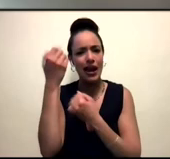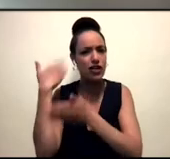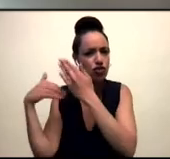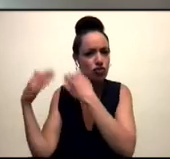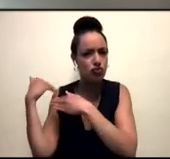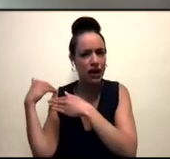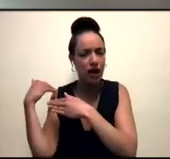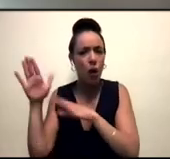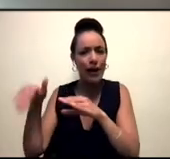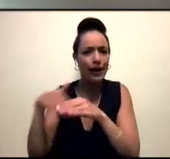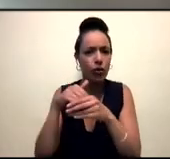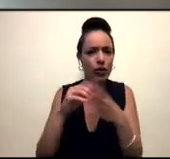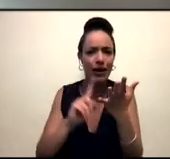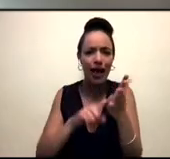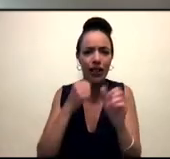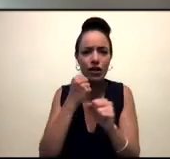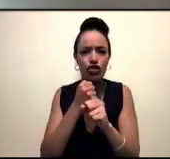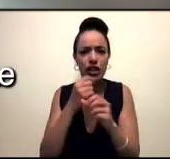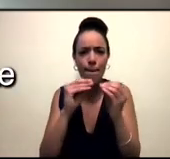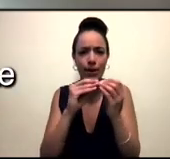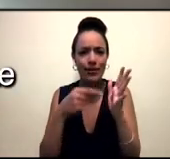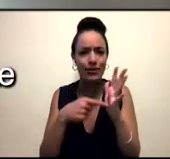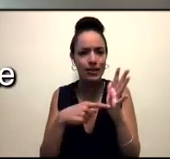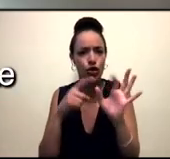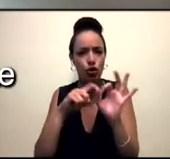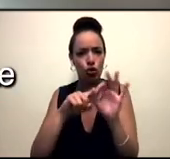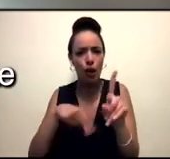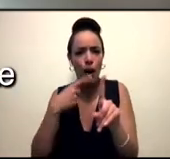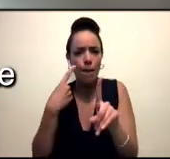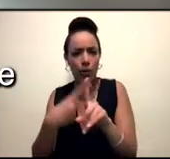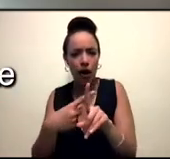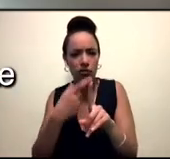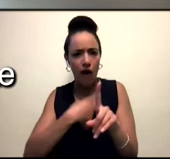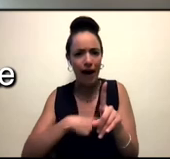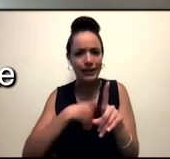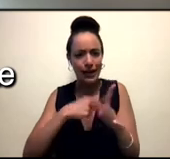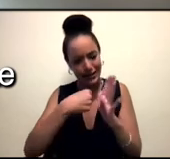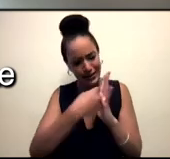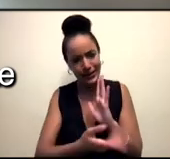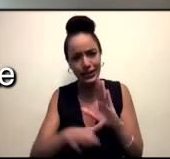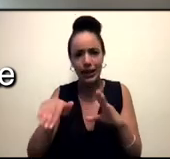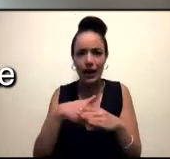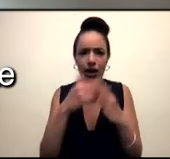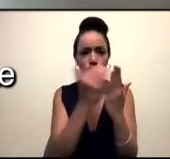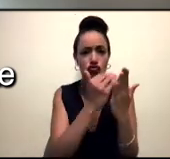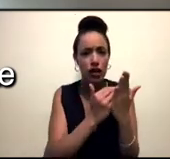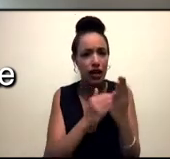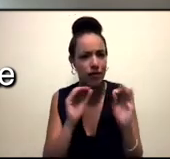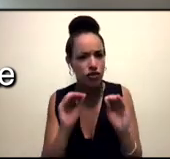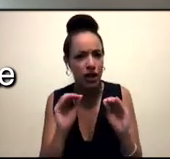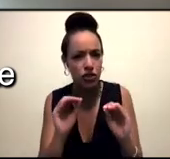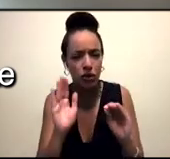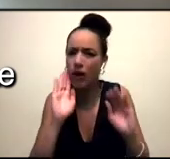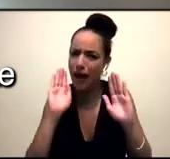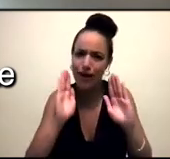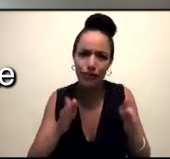seems like a long way away. So we have to provide that ourselves. So yeah, and we must, and like, it's fantastic